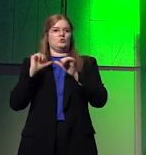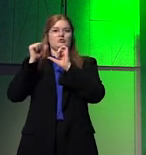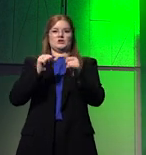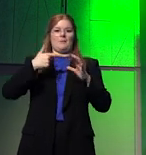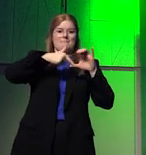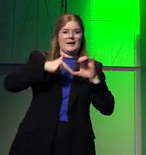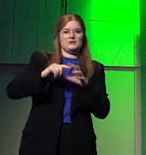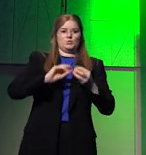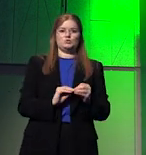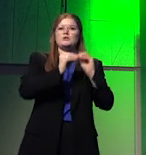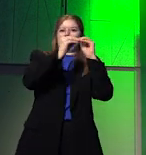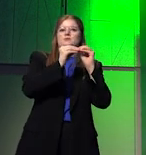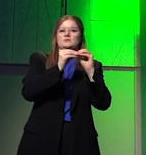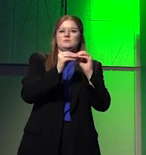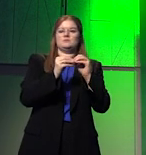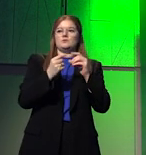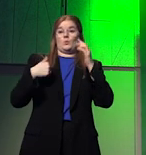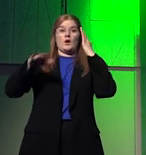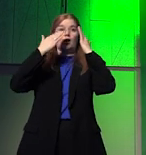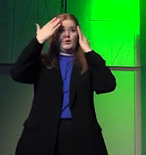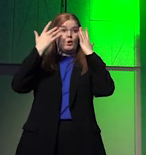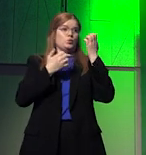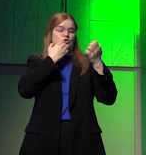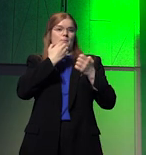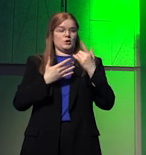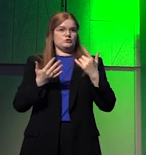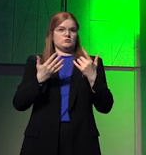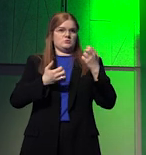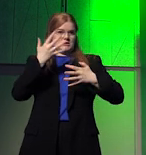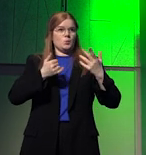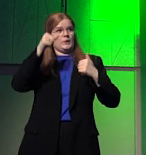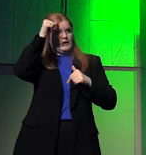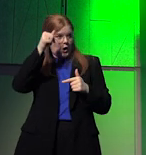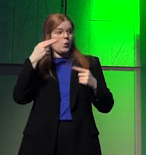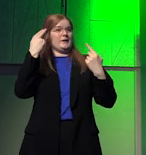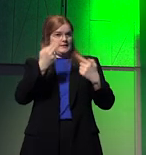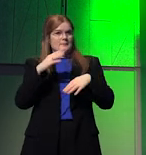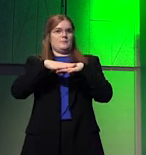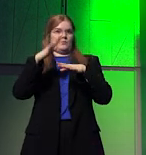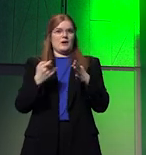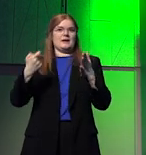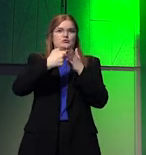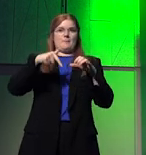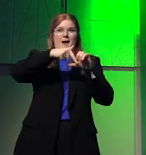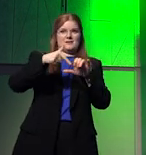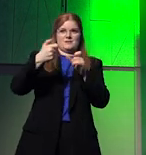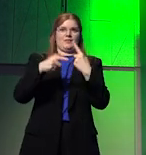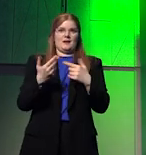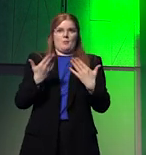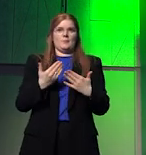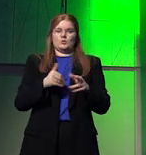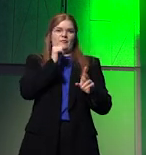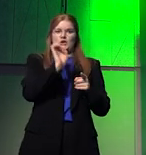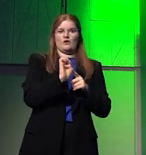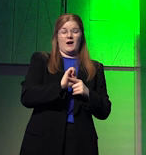mines will be constructed. We all know the numbers by the AEA, we know that we need much more additional mines than we currently have.